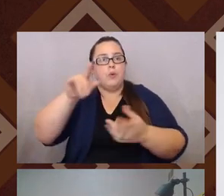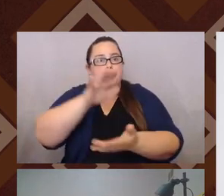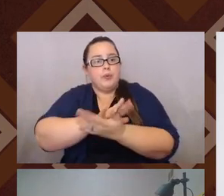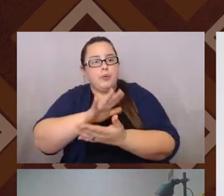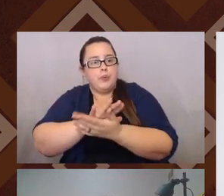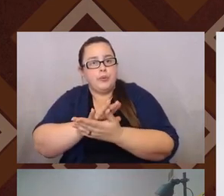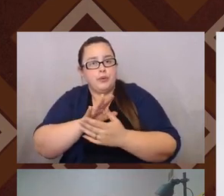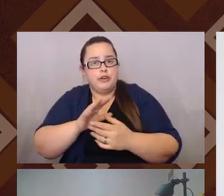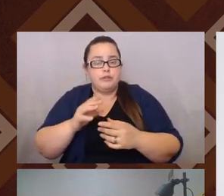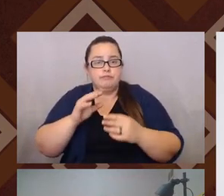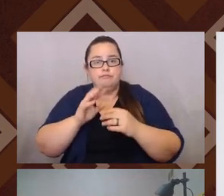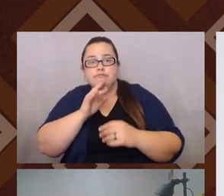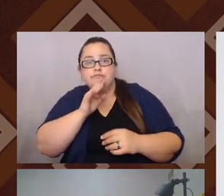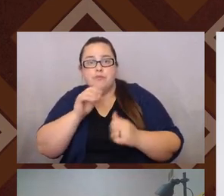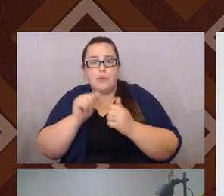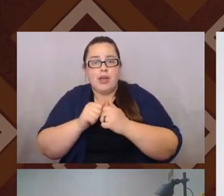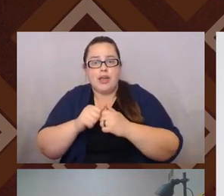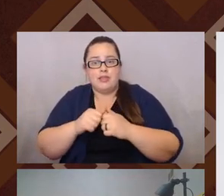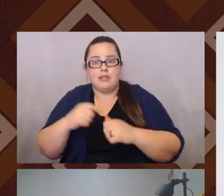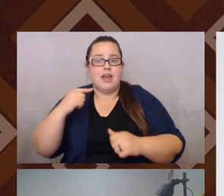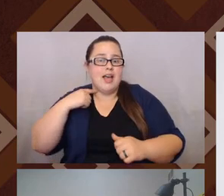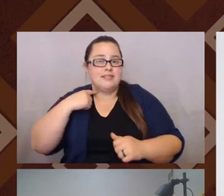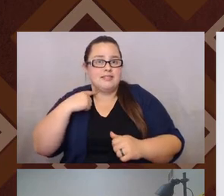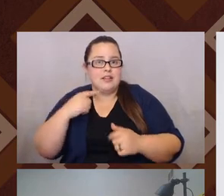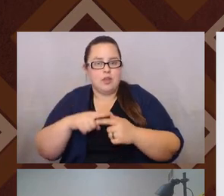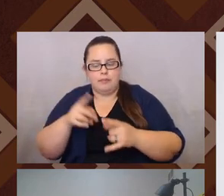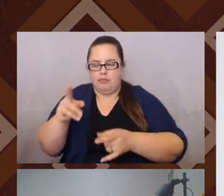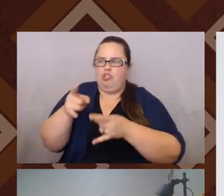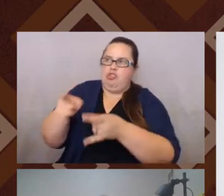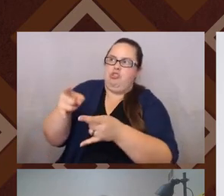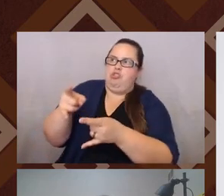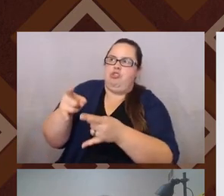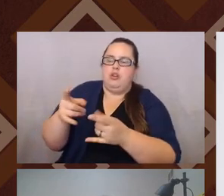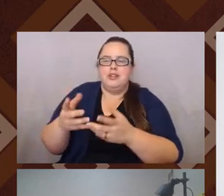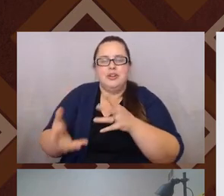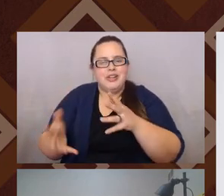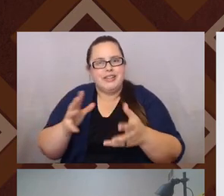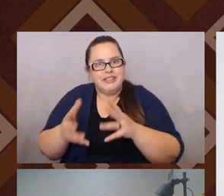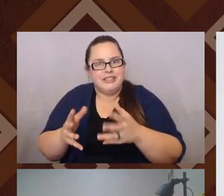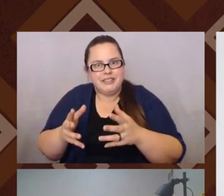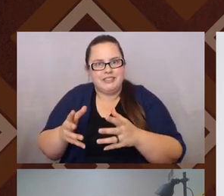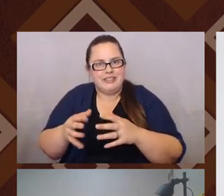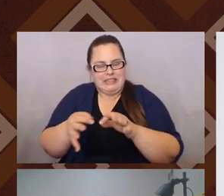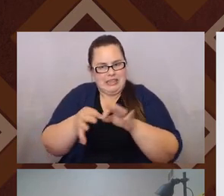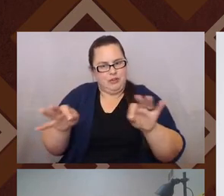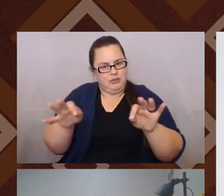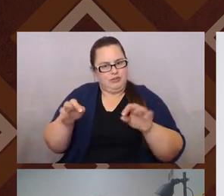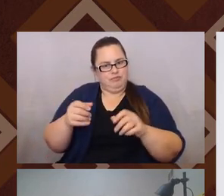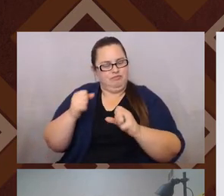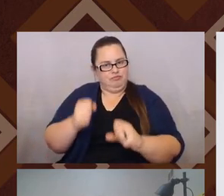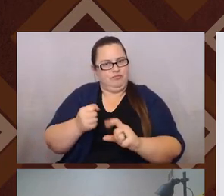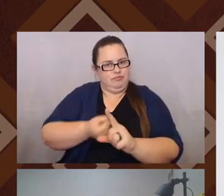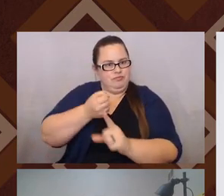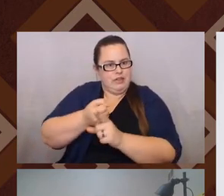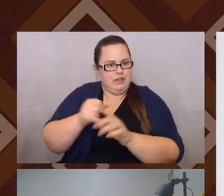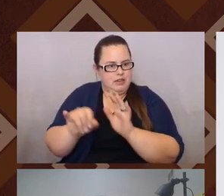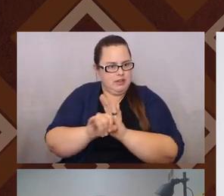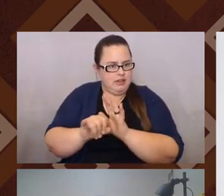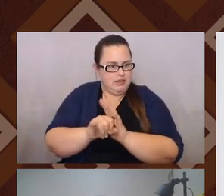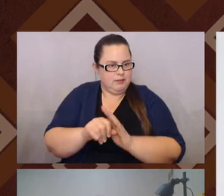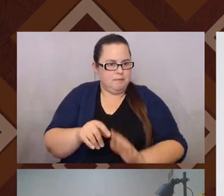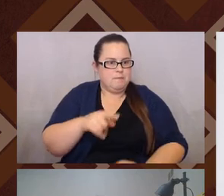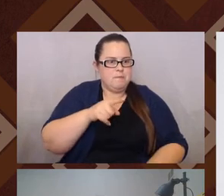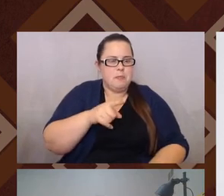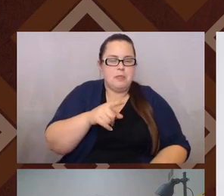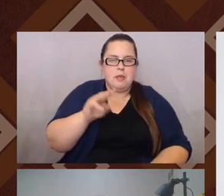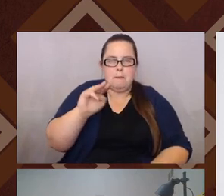an accent and then you also get made fun of. and so there's all these kinds of different elements of language that are deeply impacting, I think, identity. I'm going to, I'm going to throw one